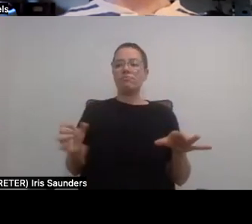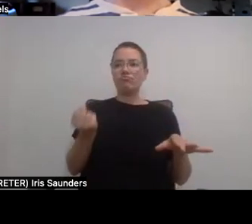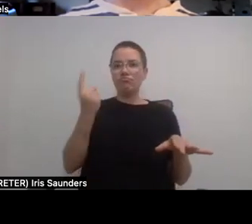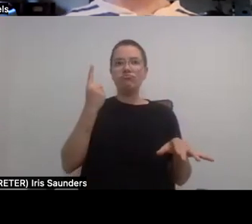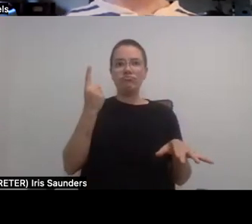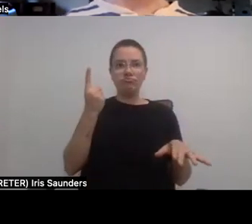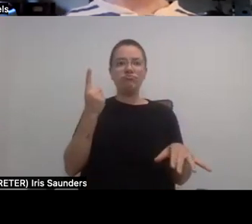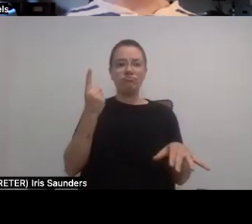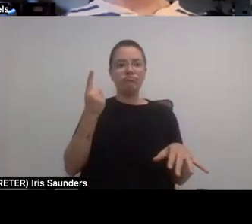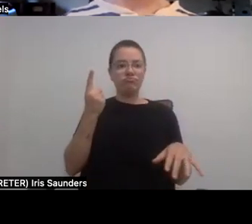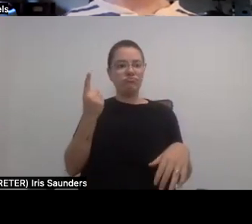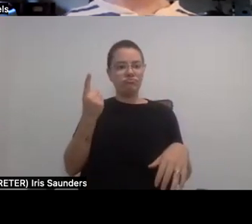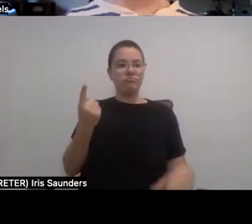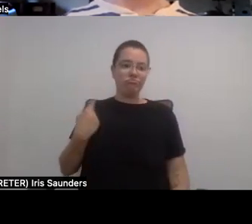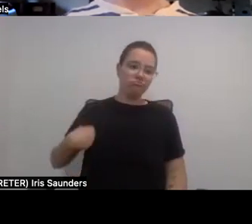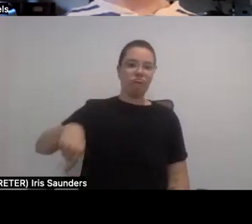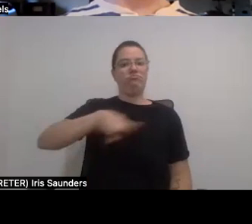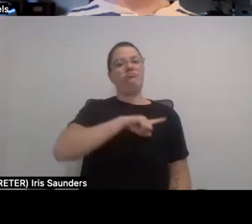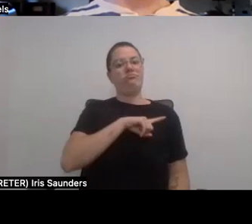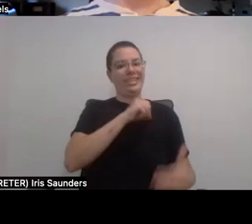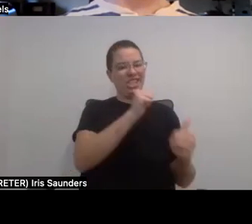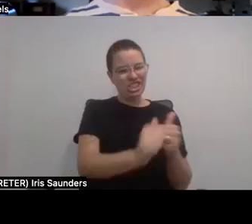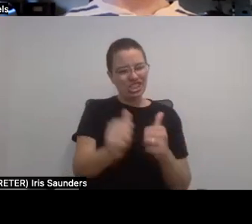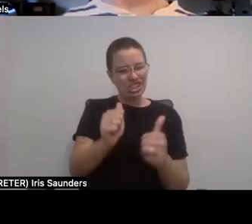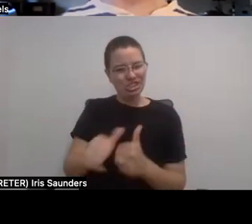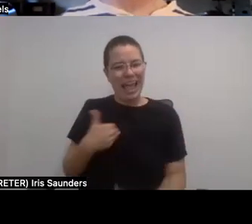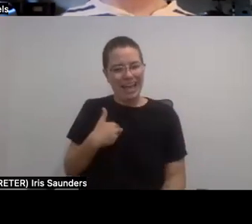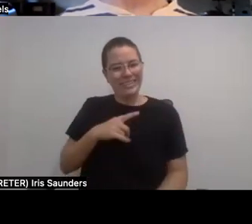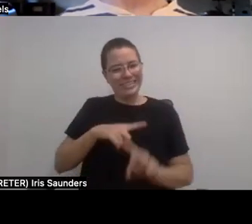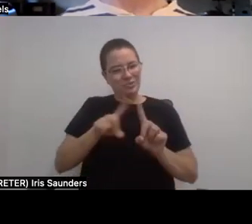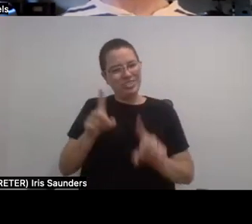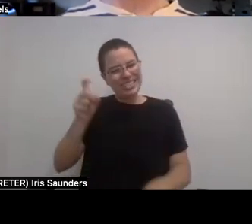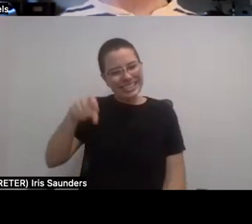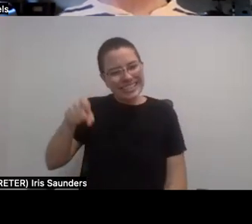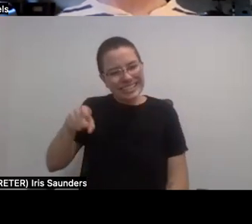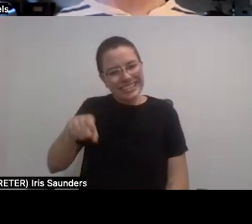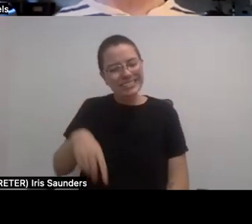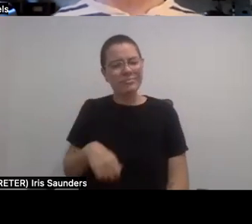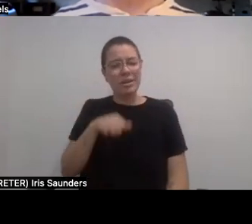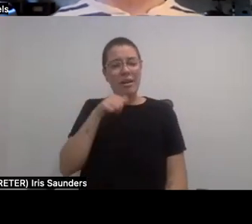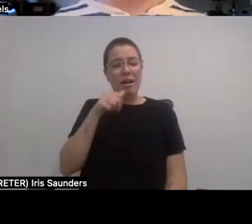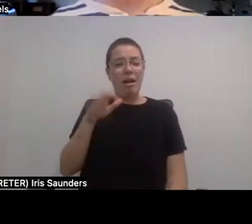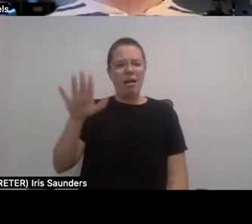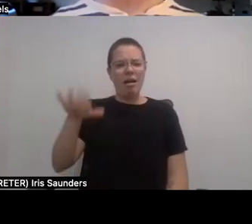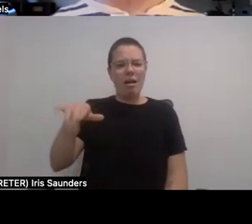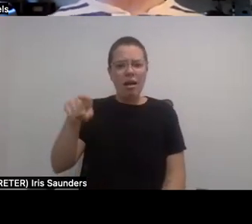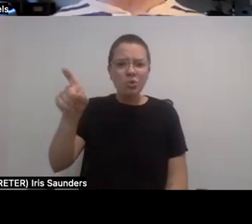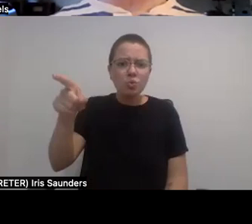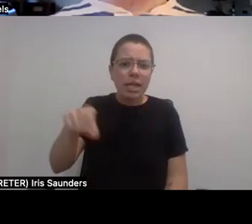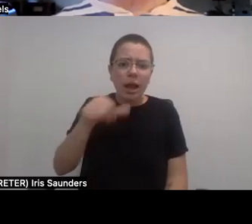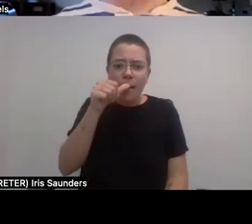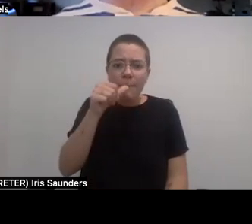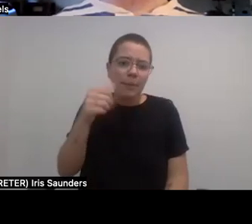every, like, everyone has needs. Like, we're not, we're not calling somebody needing almond milk special needs, right? It's just